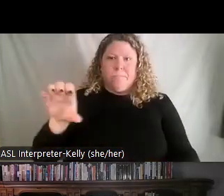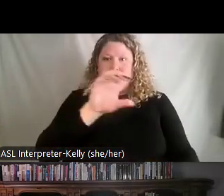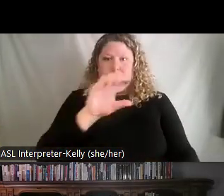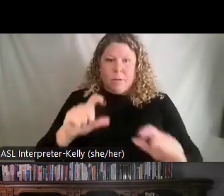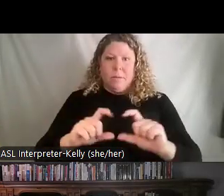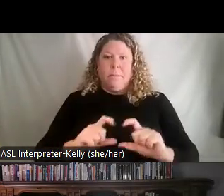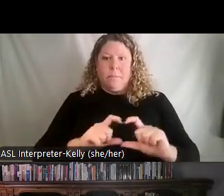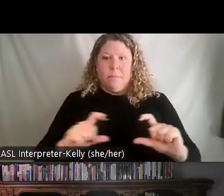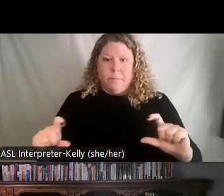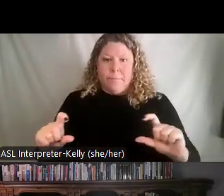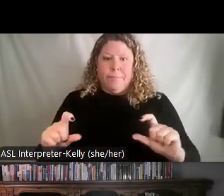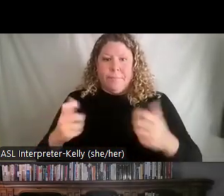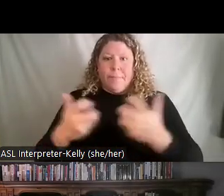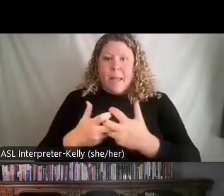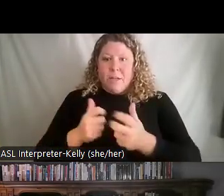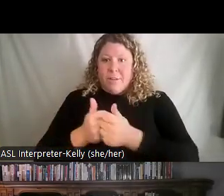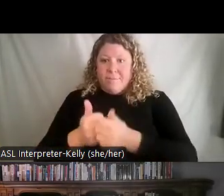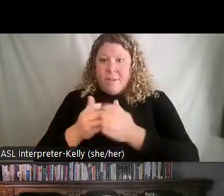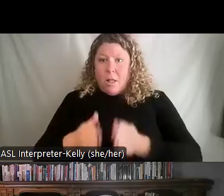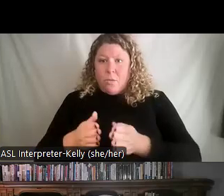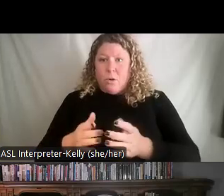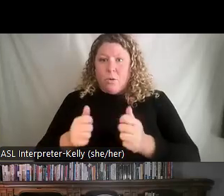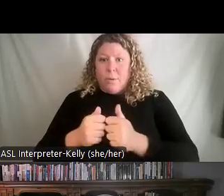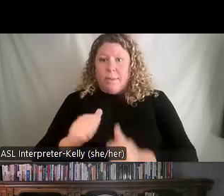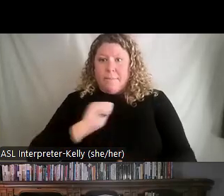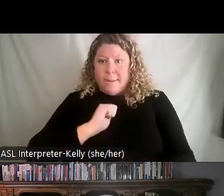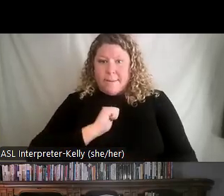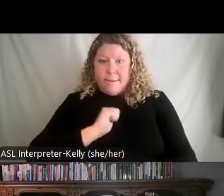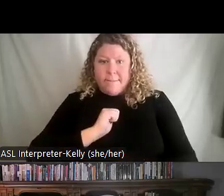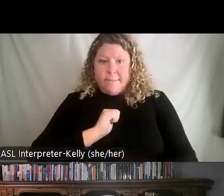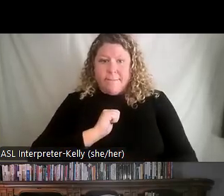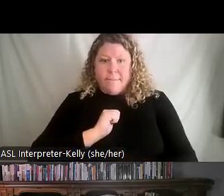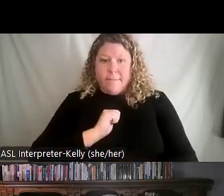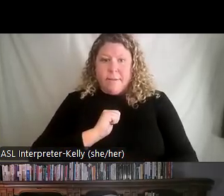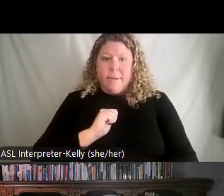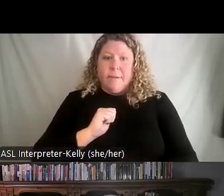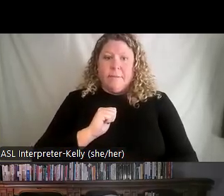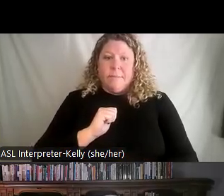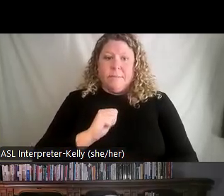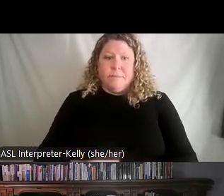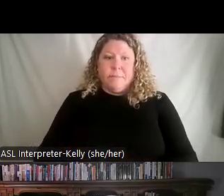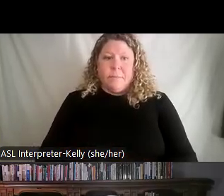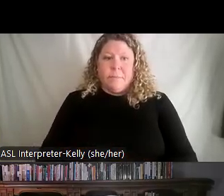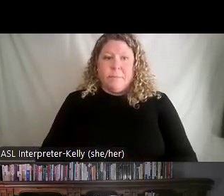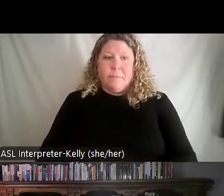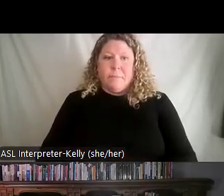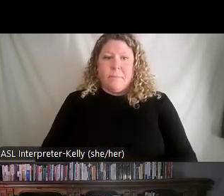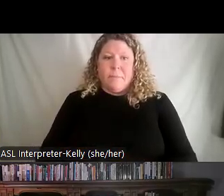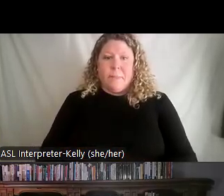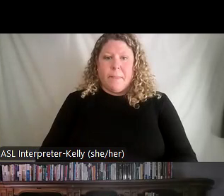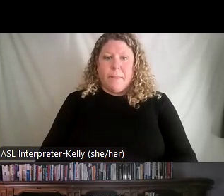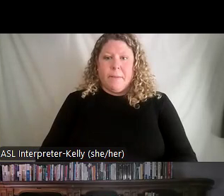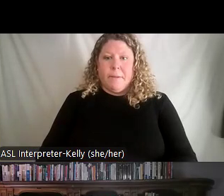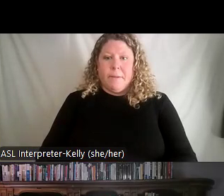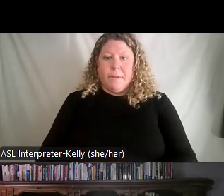with where you need to be in terms of your leadership style and how you're responding. So, it's